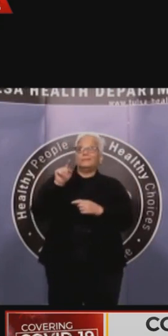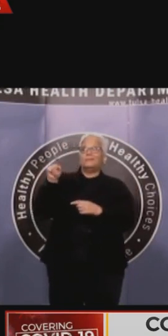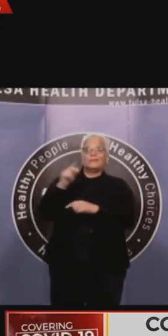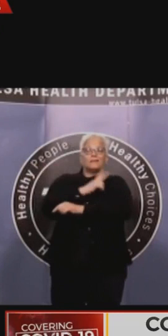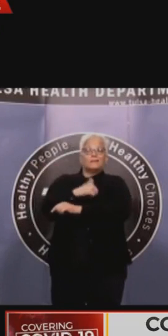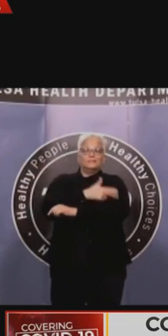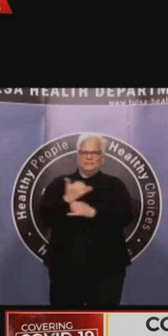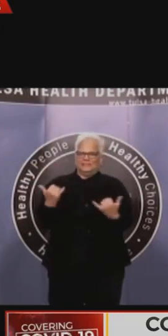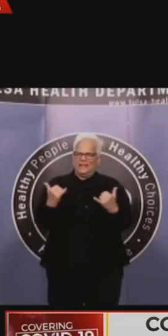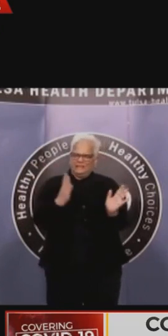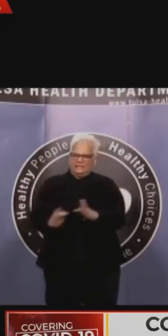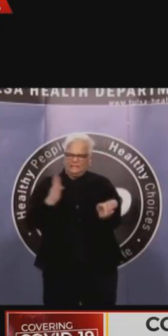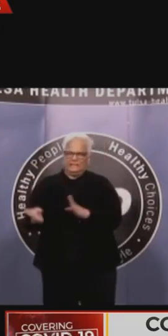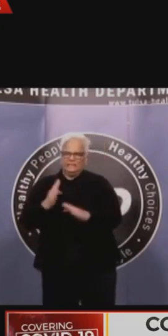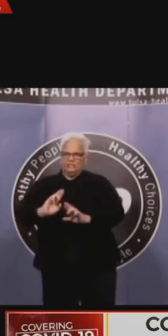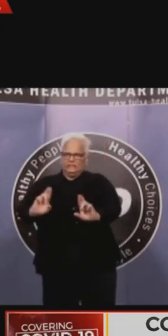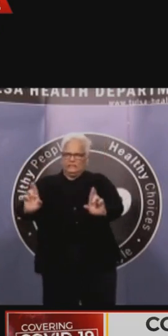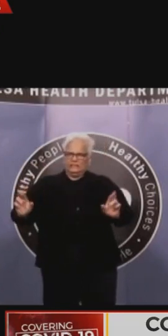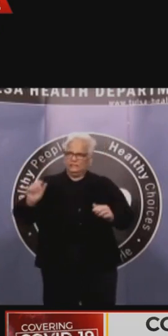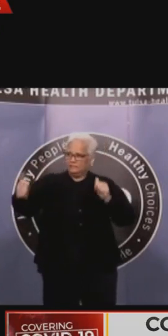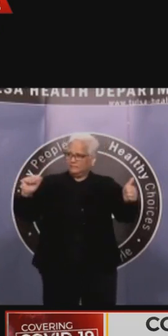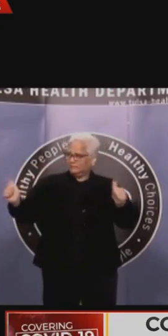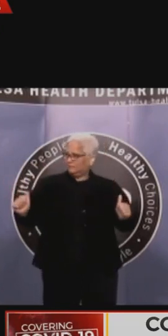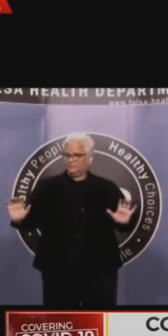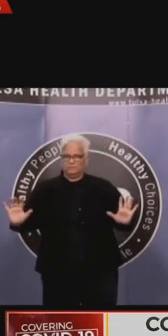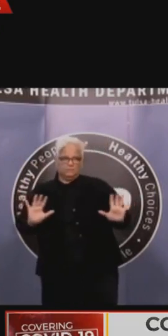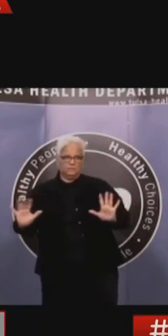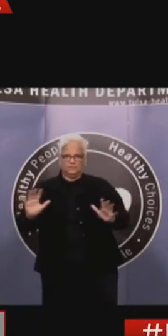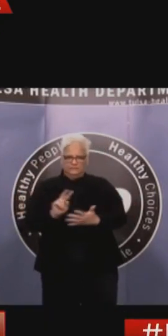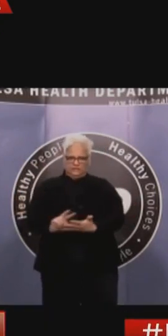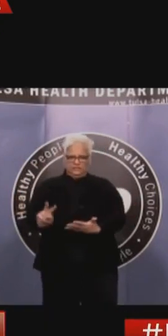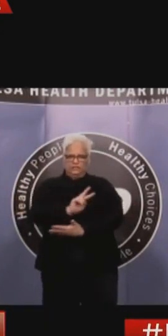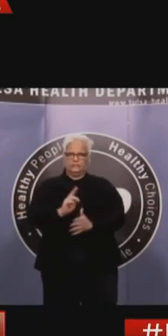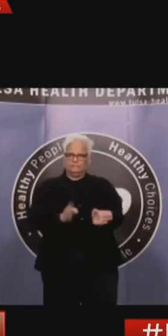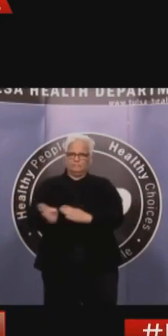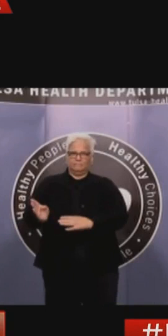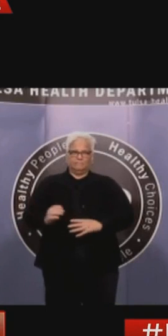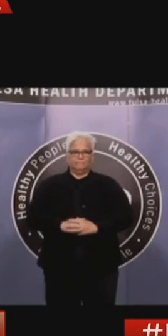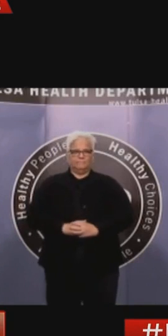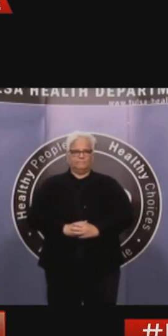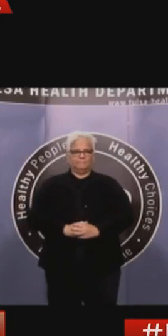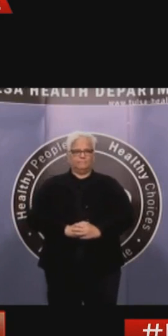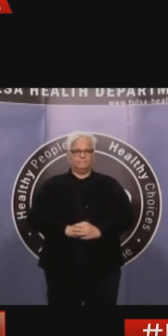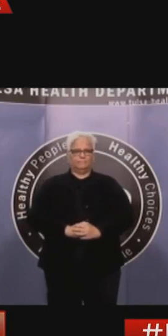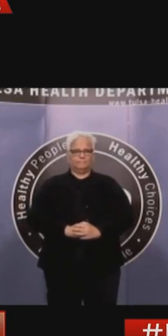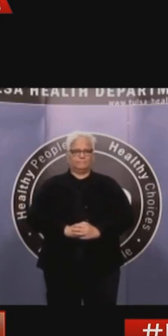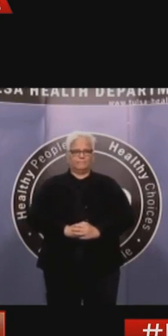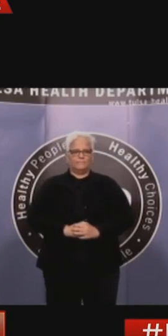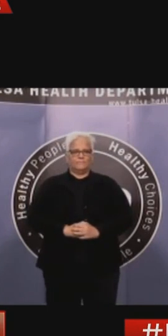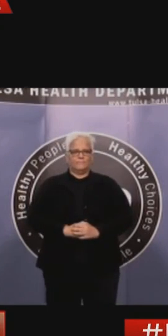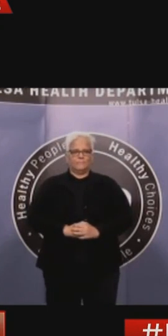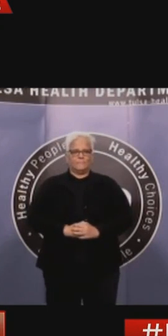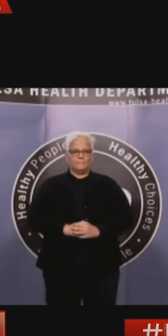good news from my vantage point is that what we've just spent doing for the last four weeks as a city and